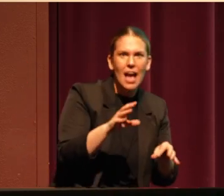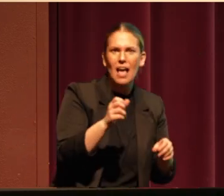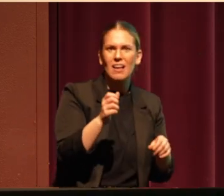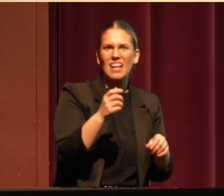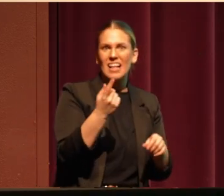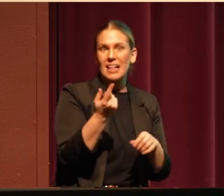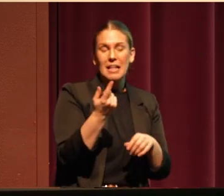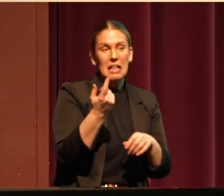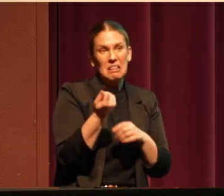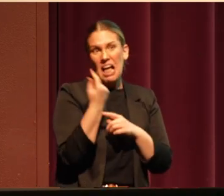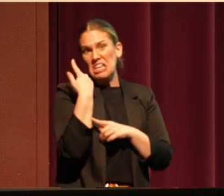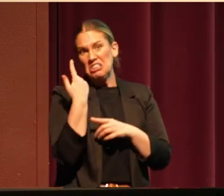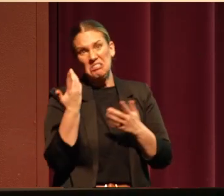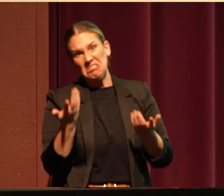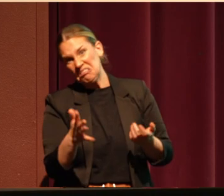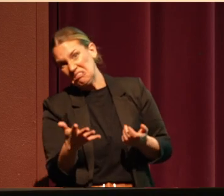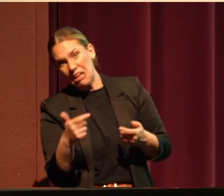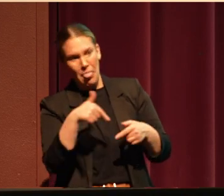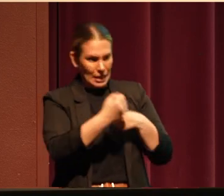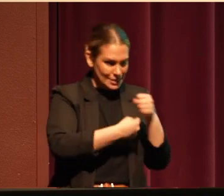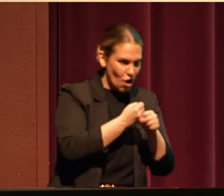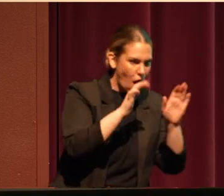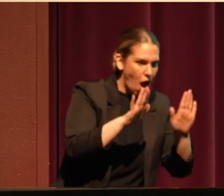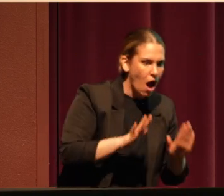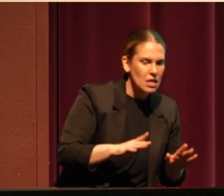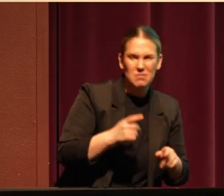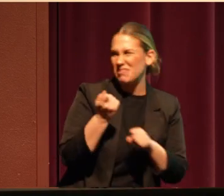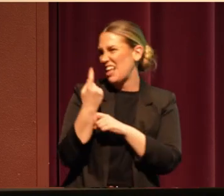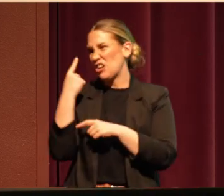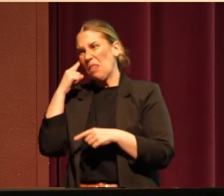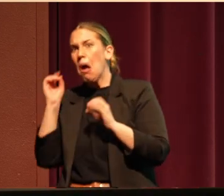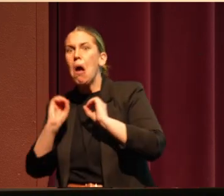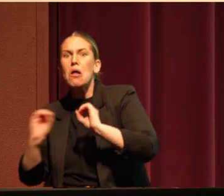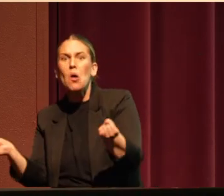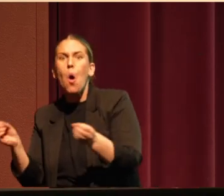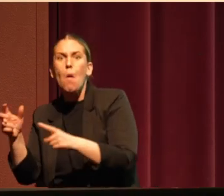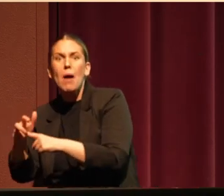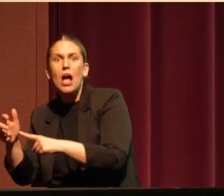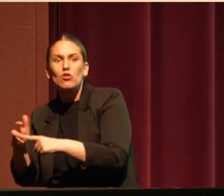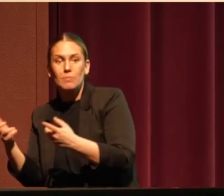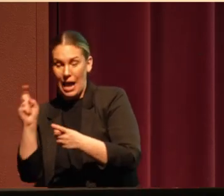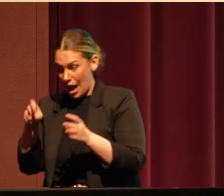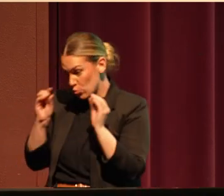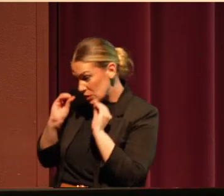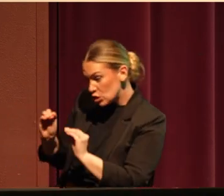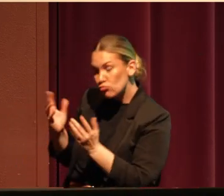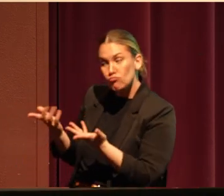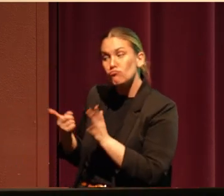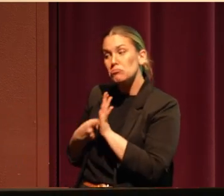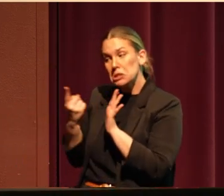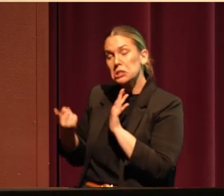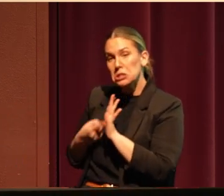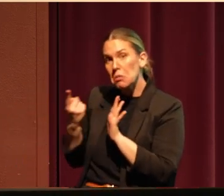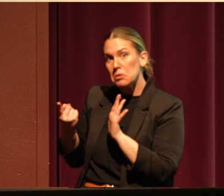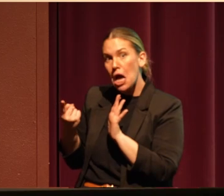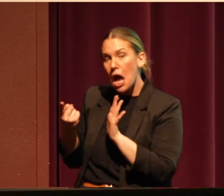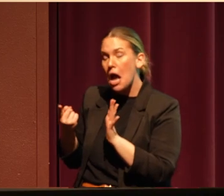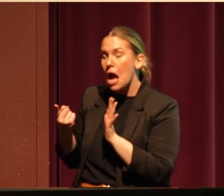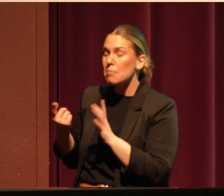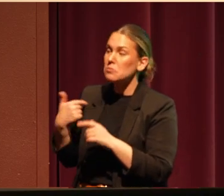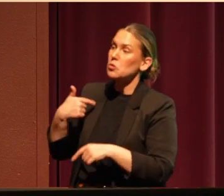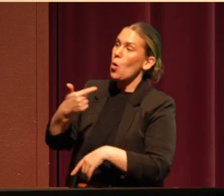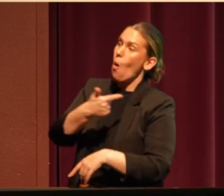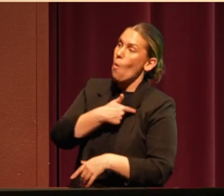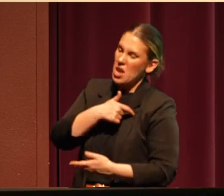we didn't do good. And they're like, there's no mushrooms. And I had to teach them, you know, sometimes there's feast and sometimes there's famine.